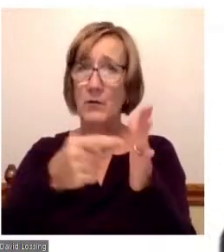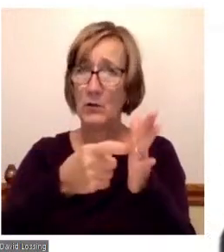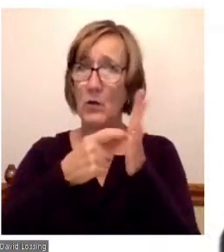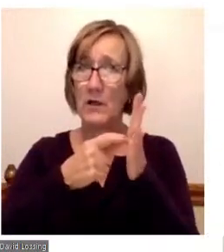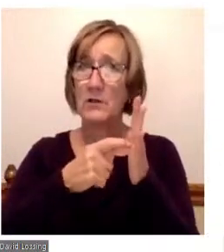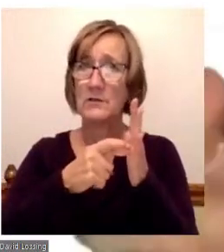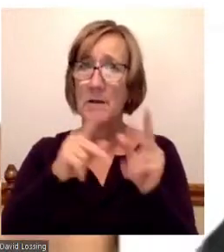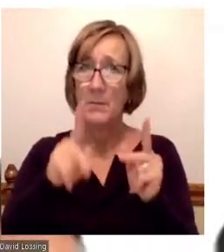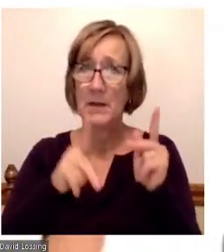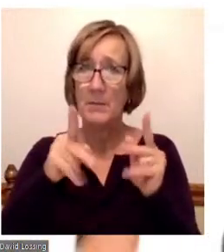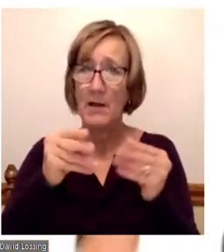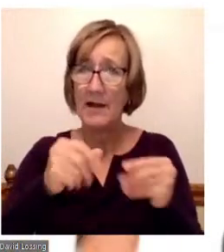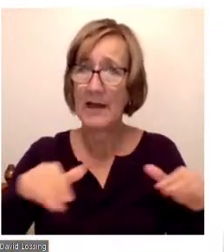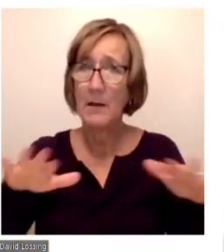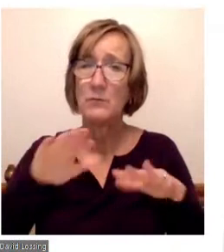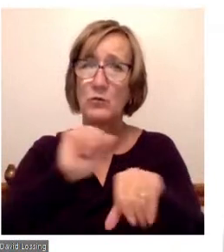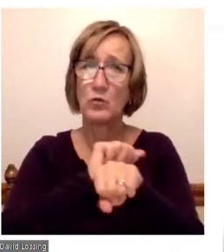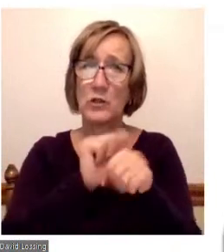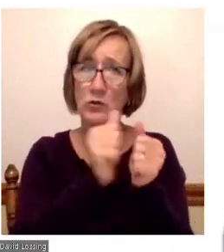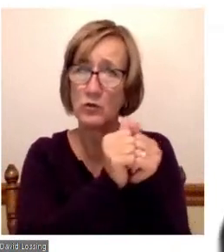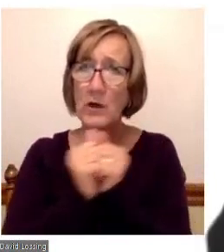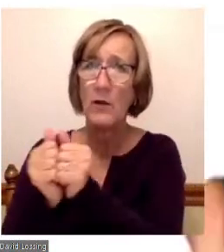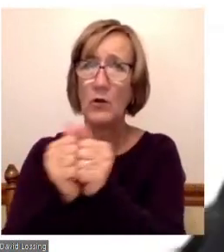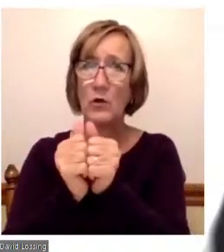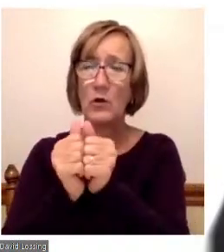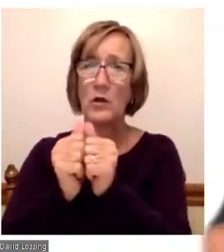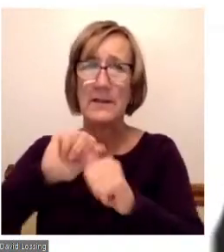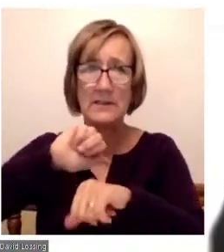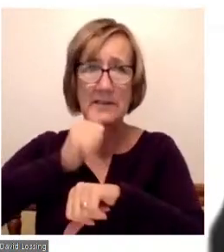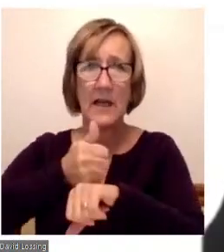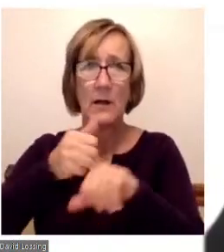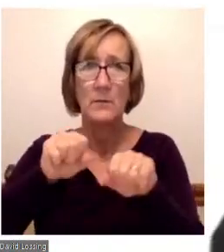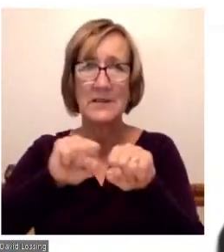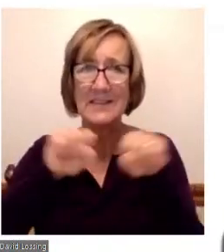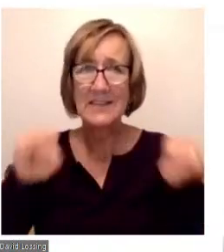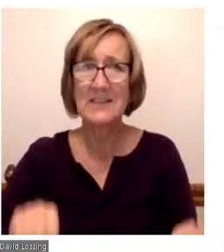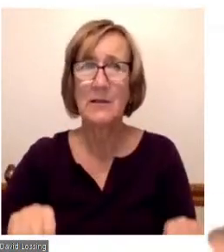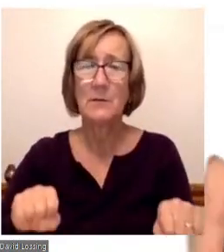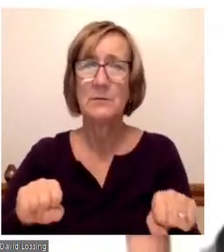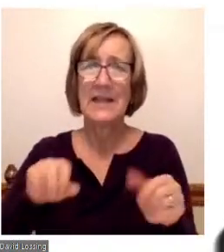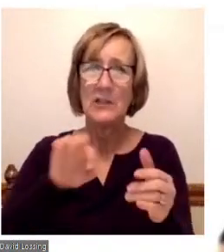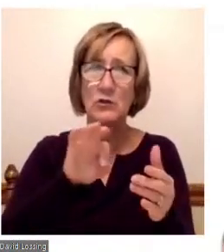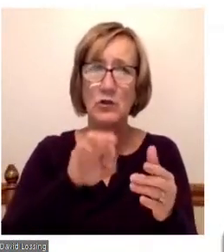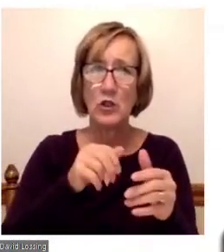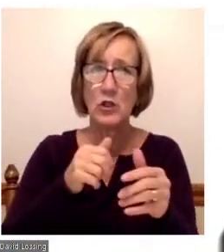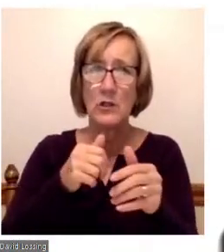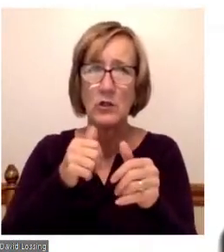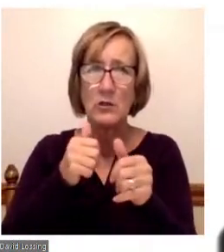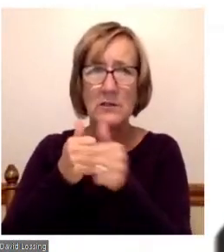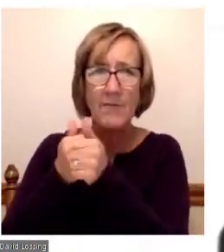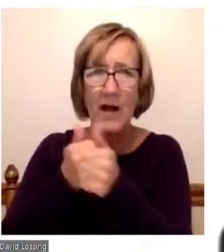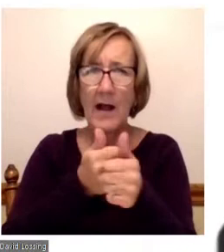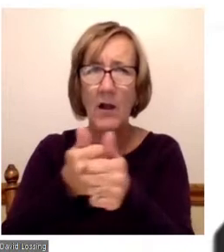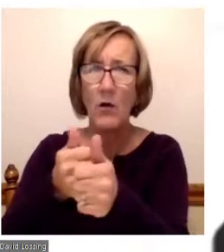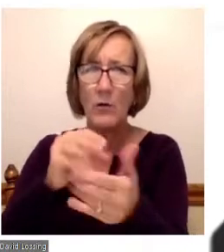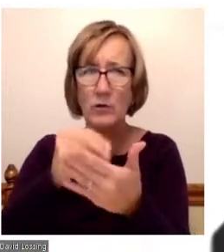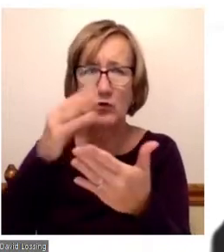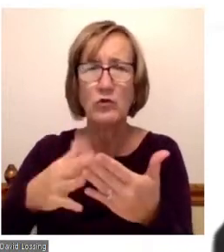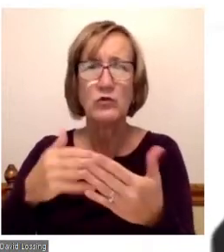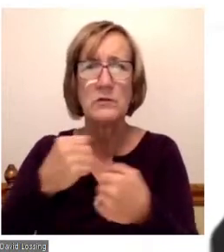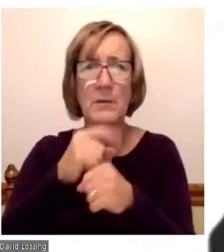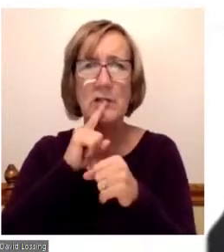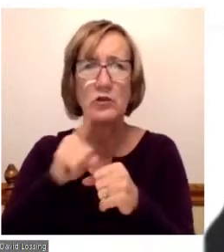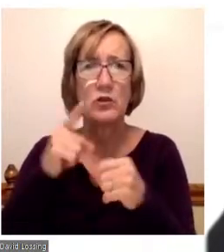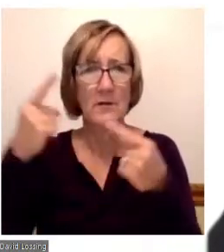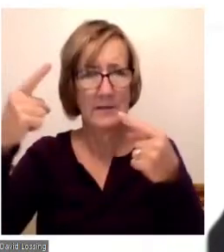working together and putting in systems in place that can track student performance to make sure that they're hitting their benchmarks so that they can graduate.